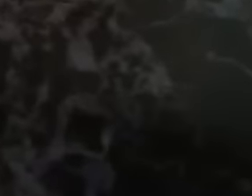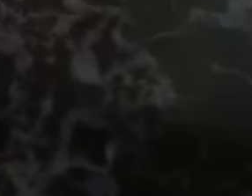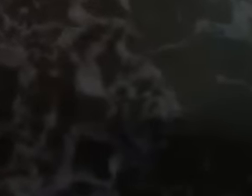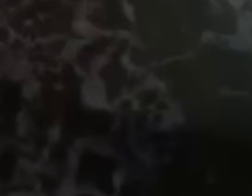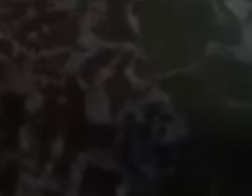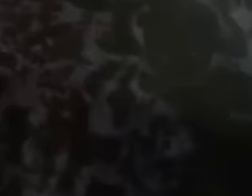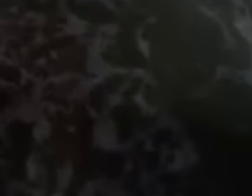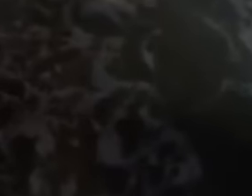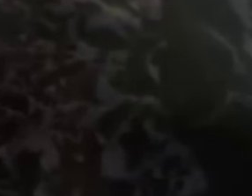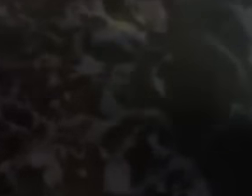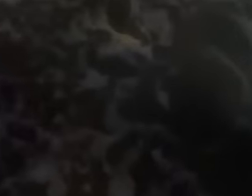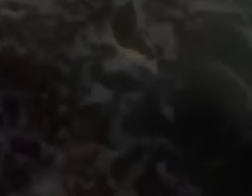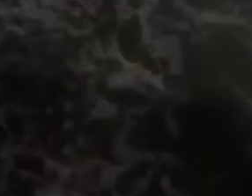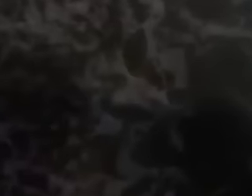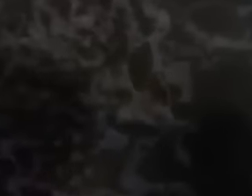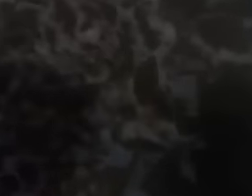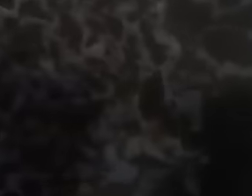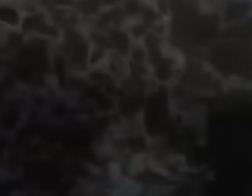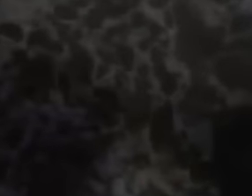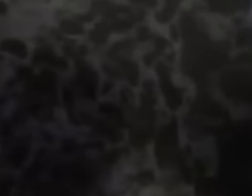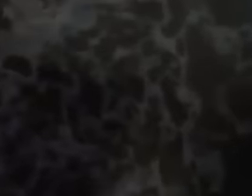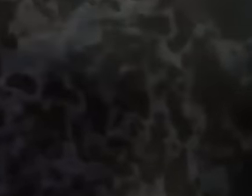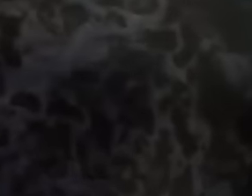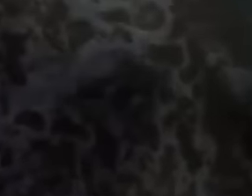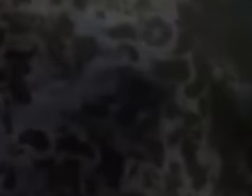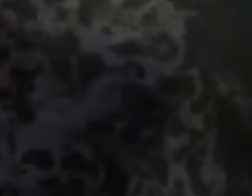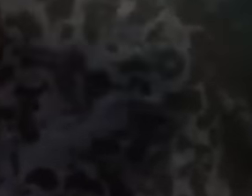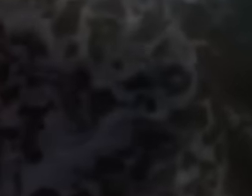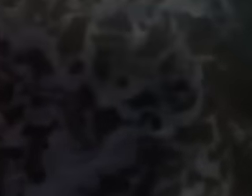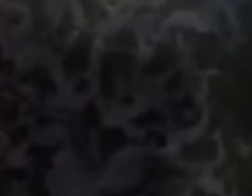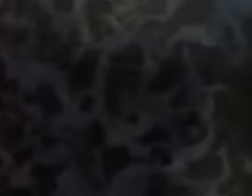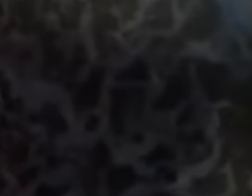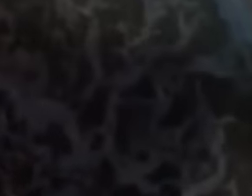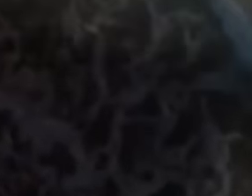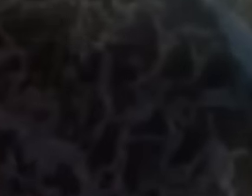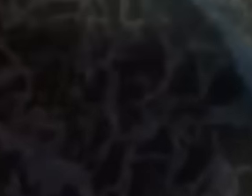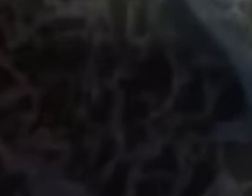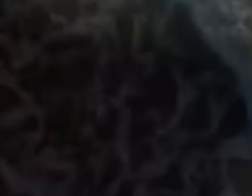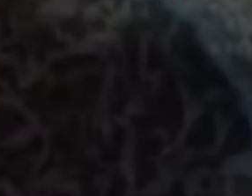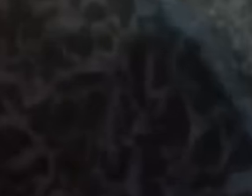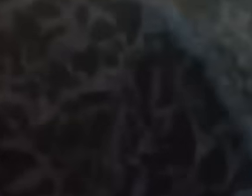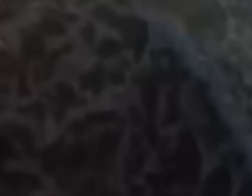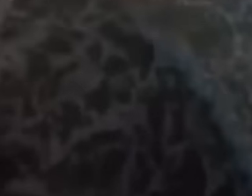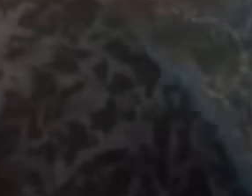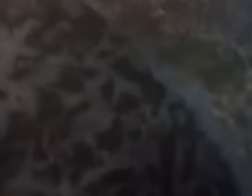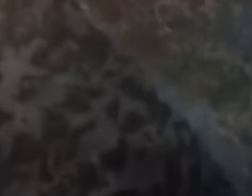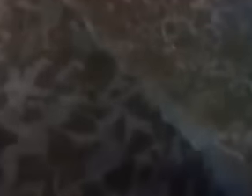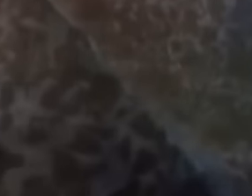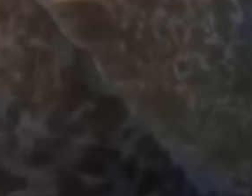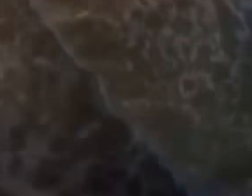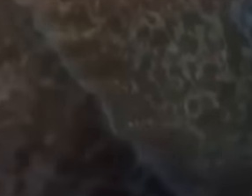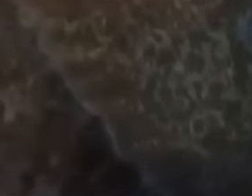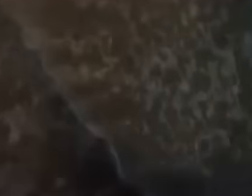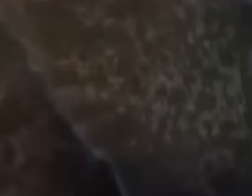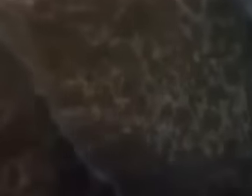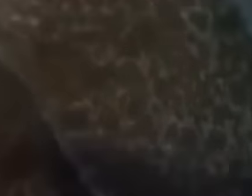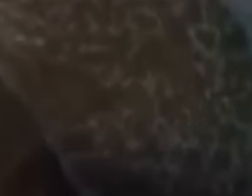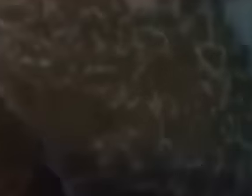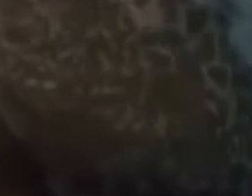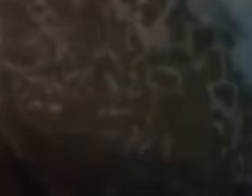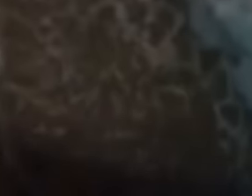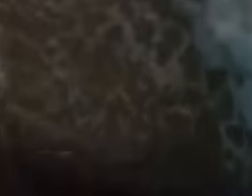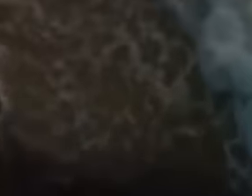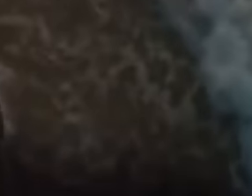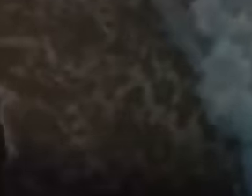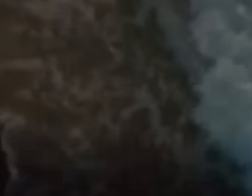Blessed are they whose dwelling is your own, Lord